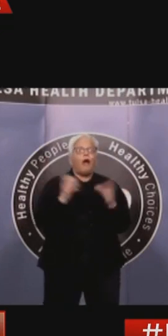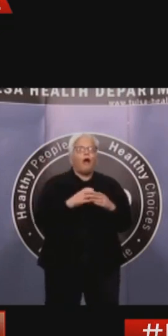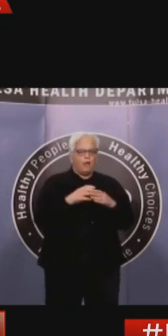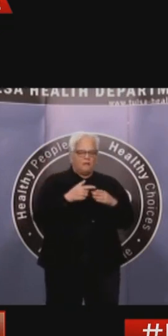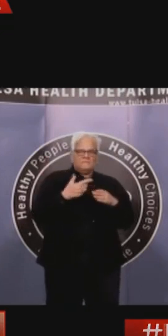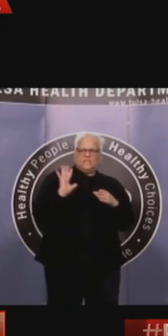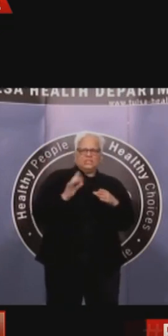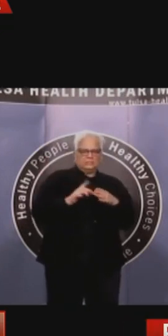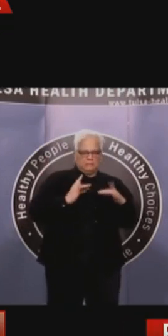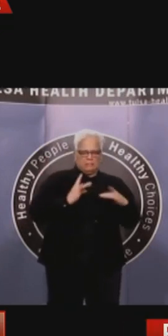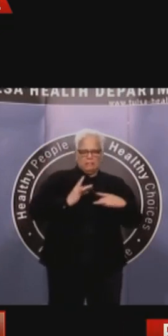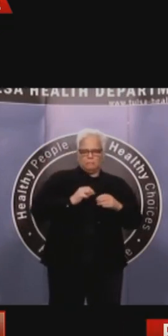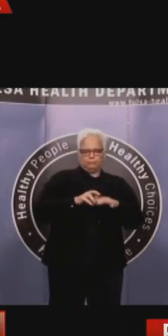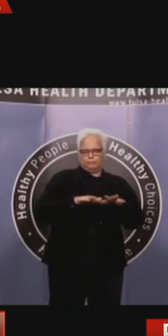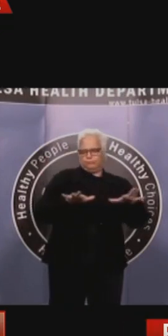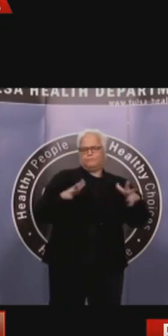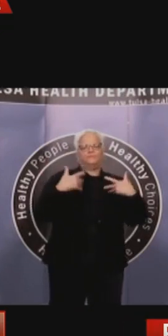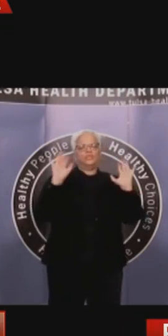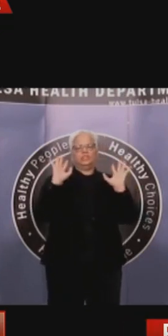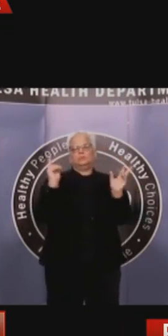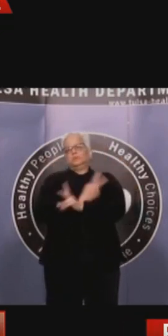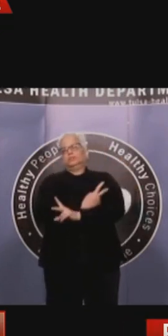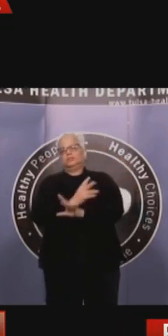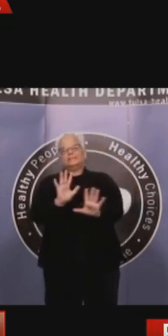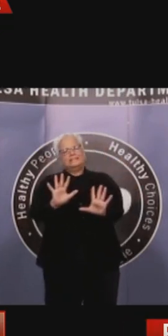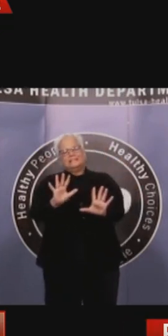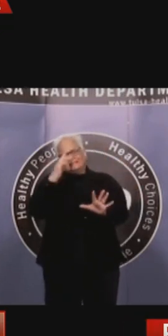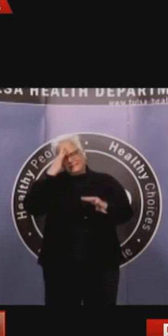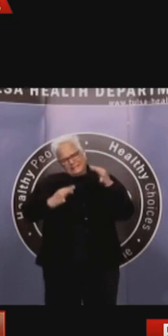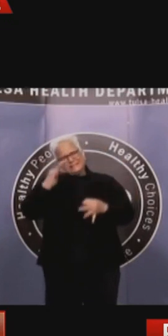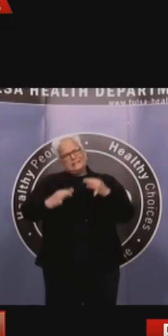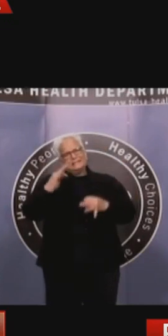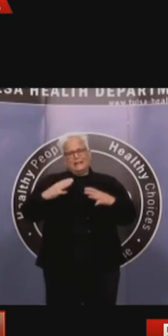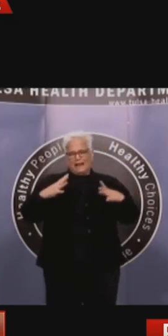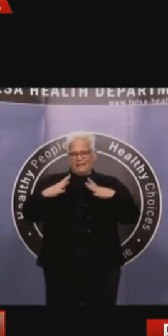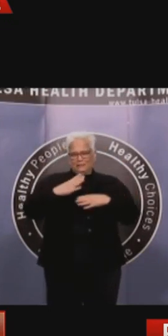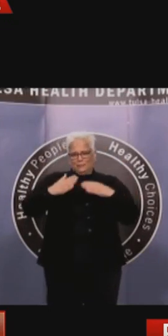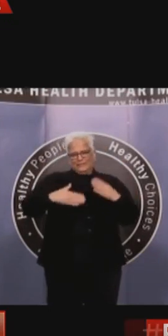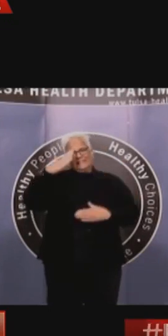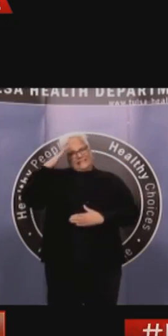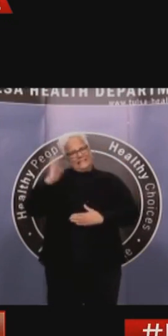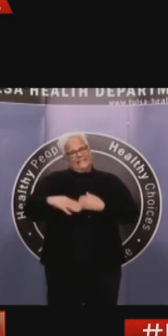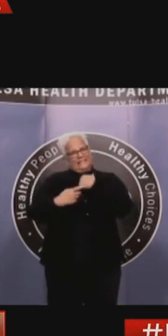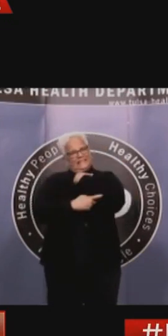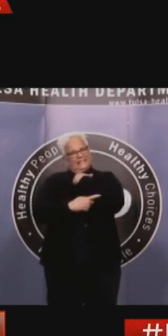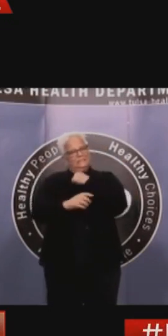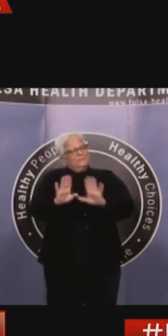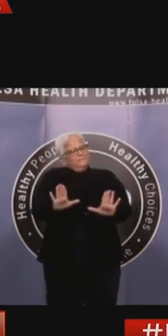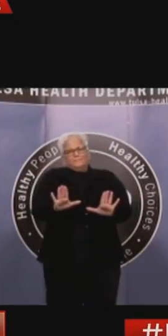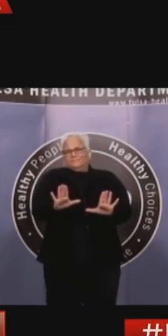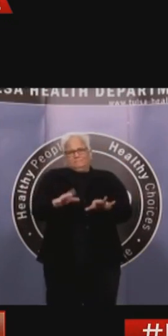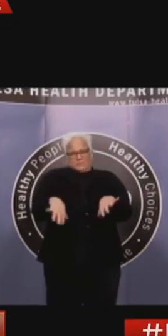responsible for saving thousands of lives in our city. And so I would ask everyone, as you go into this weekend,